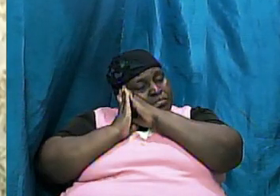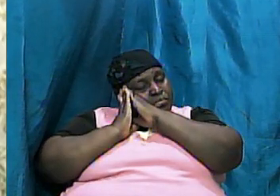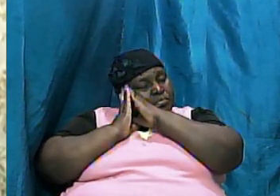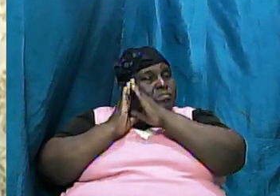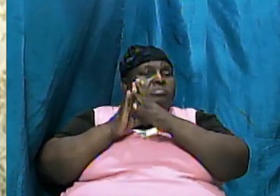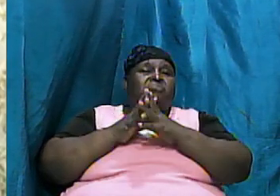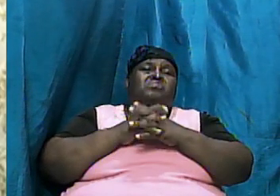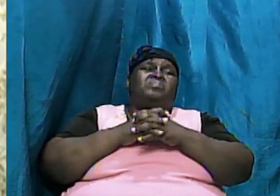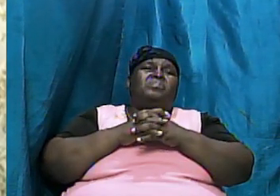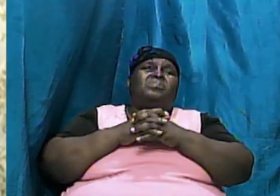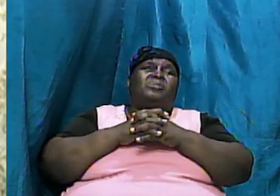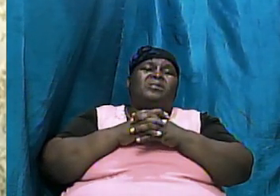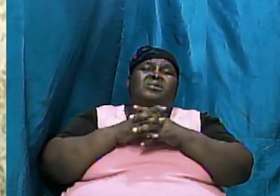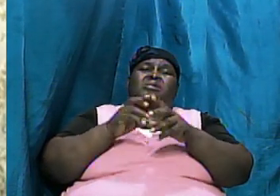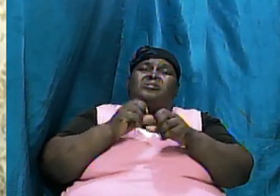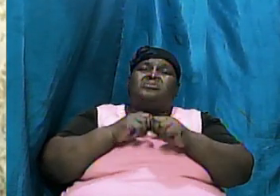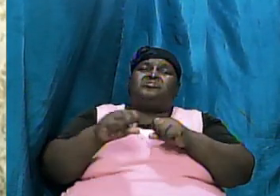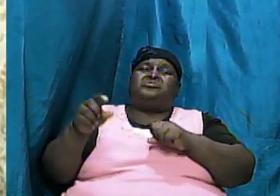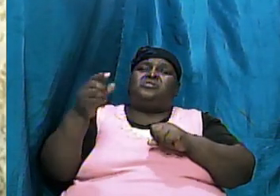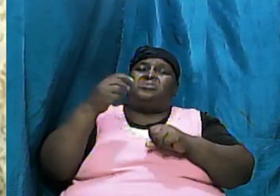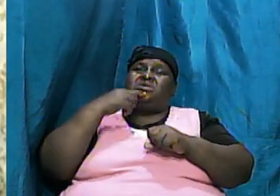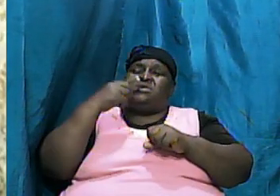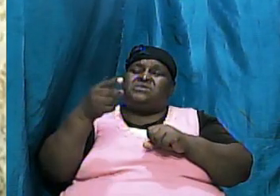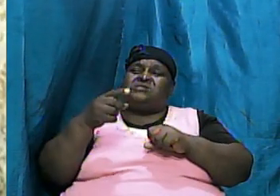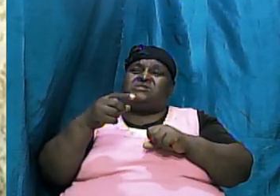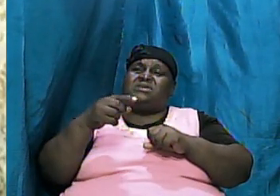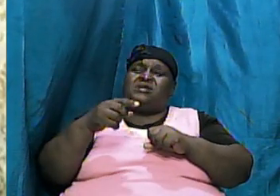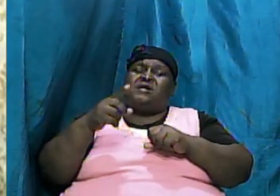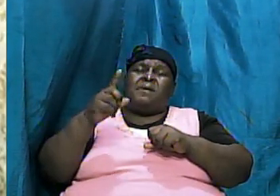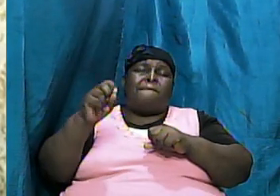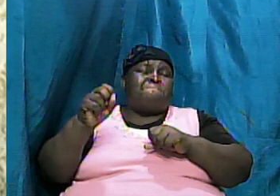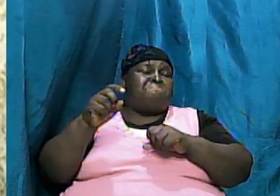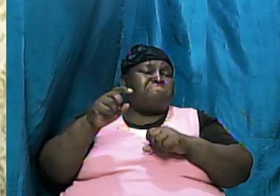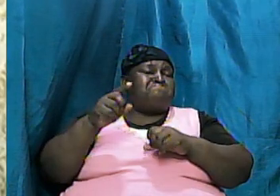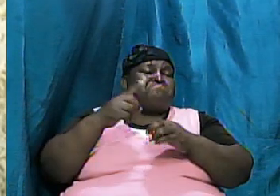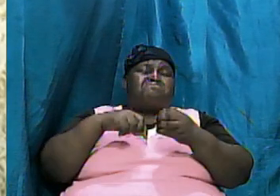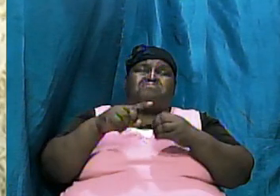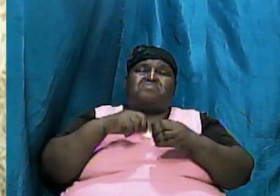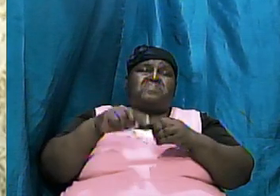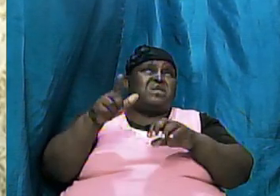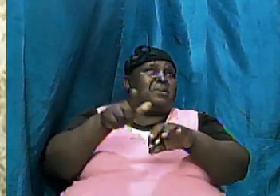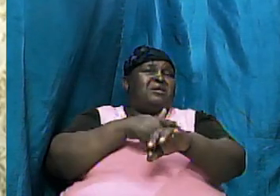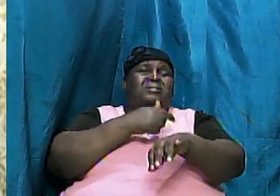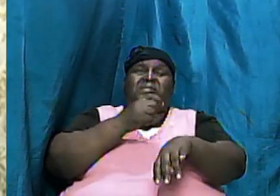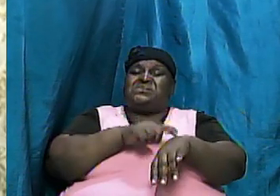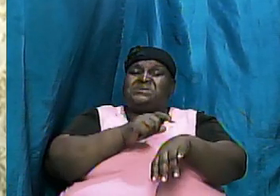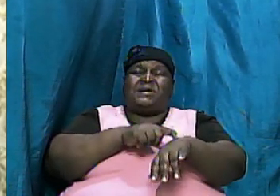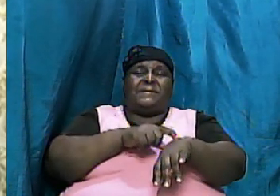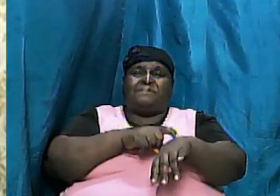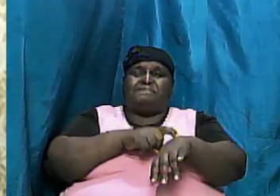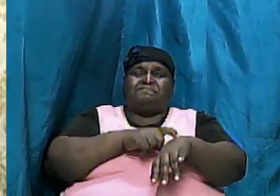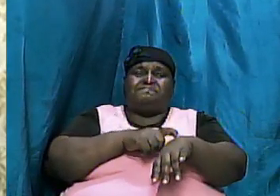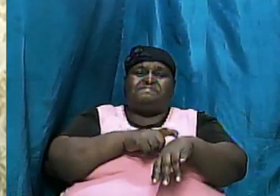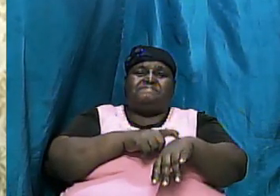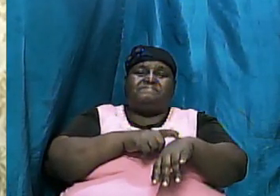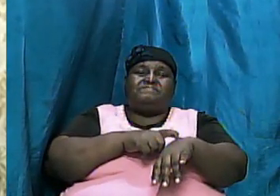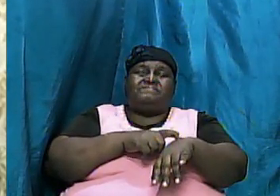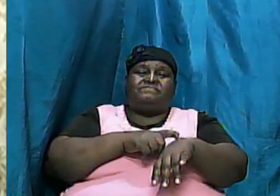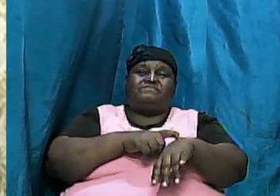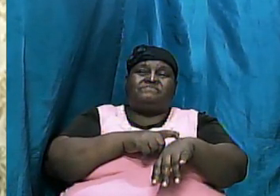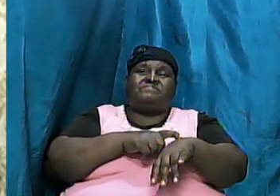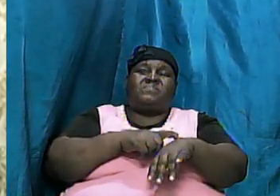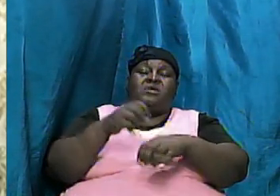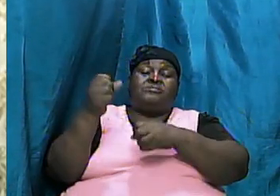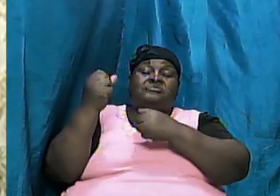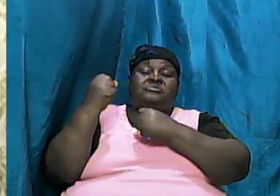discredit Genesis has been around for a long time and it is a strong